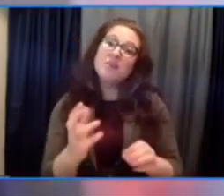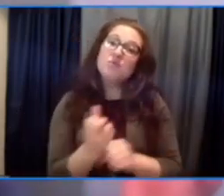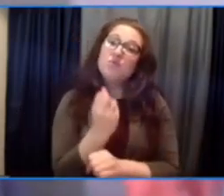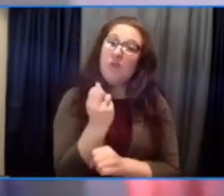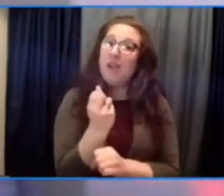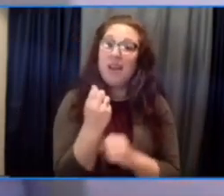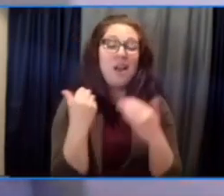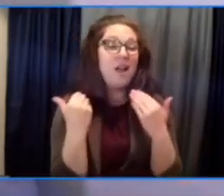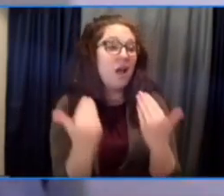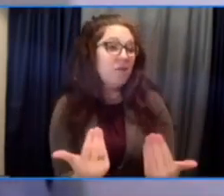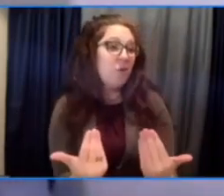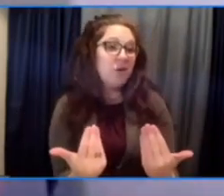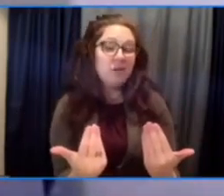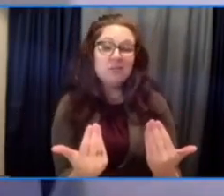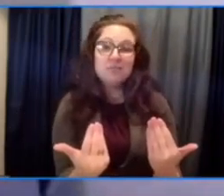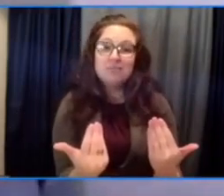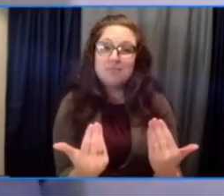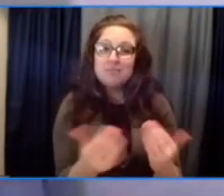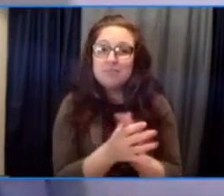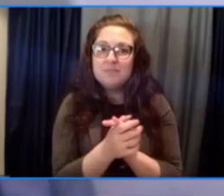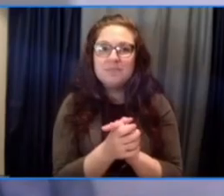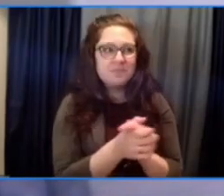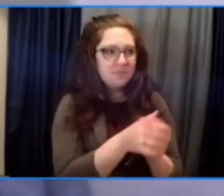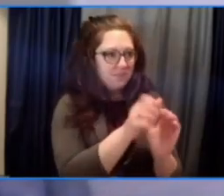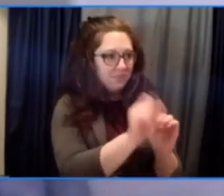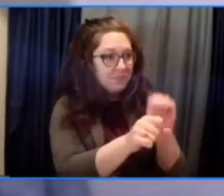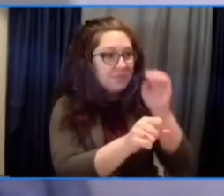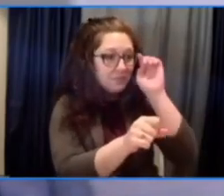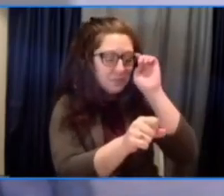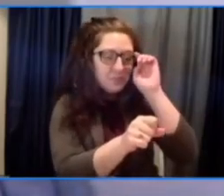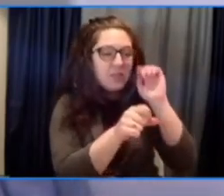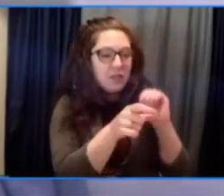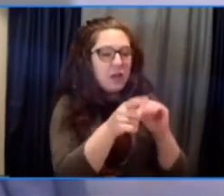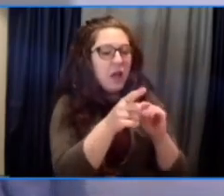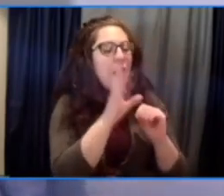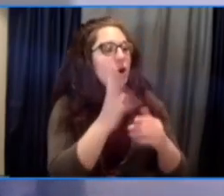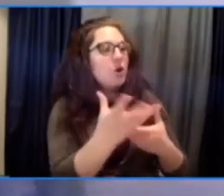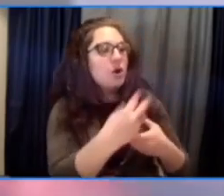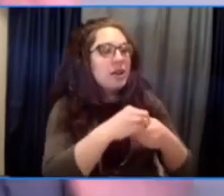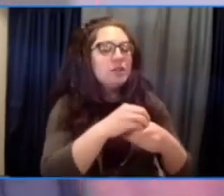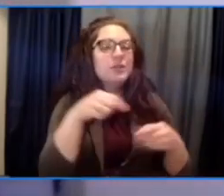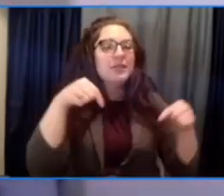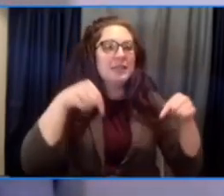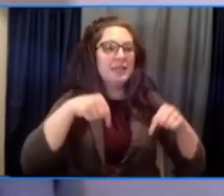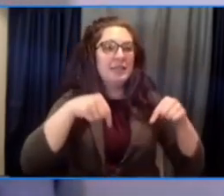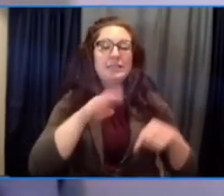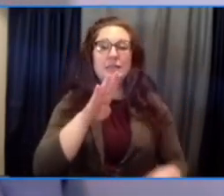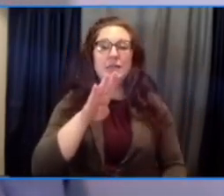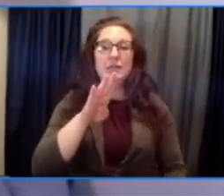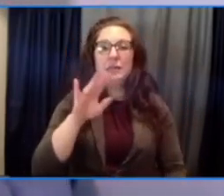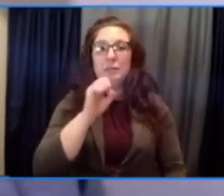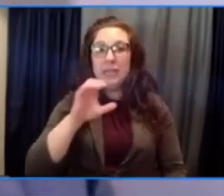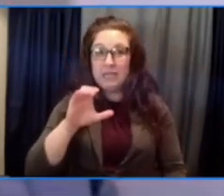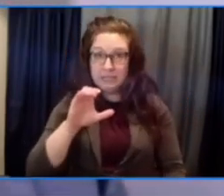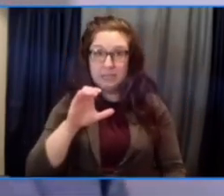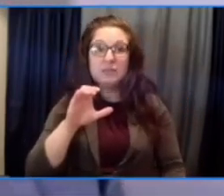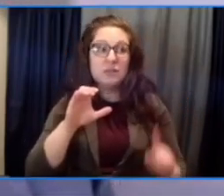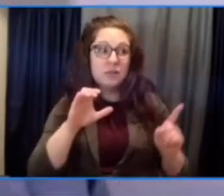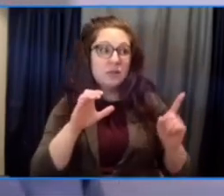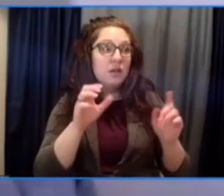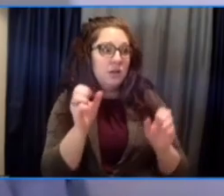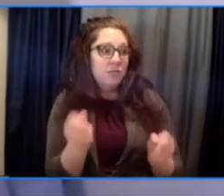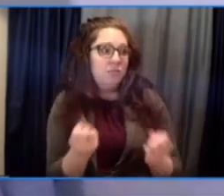yeah. And as you know, Becca, because you're engaged in BISC's alignment work, folks are already making these plans,